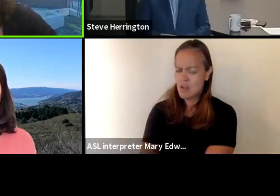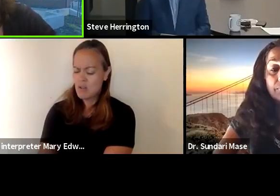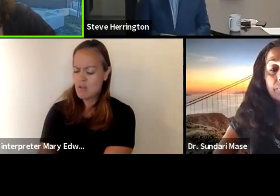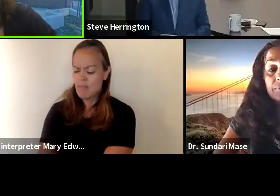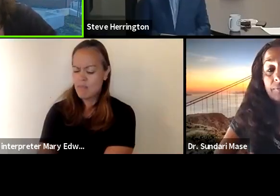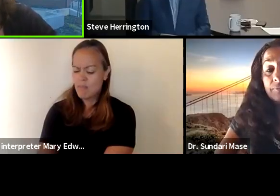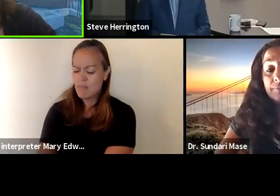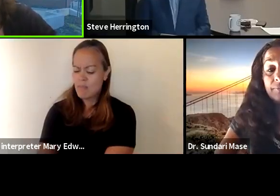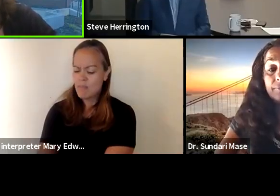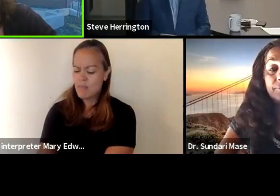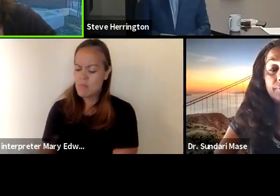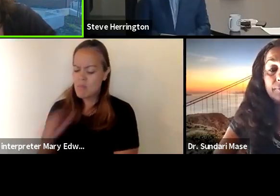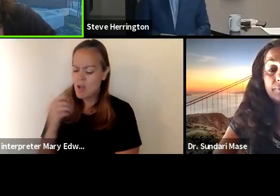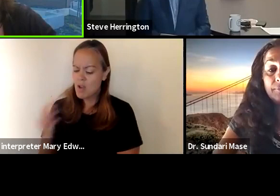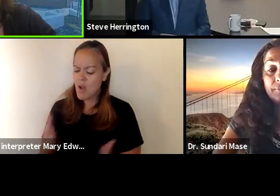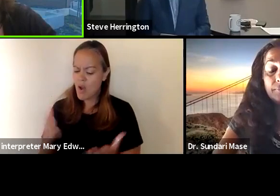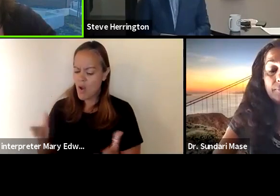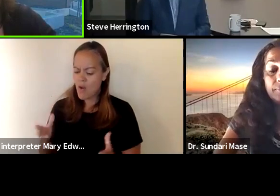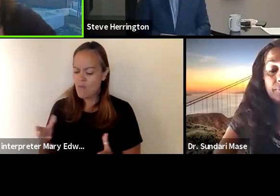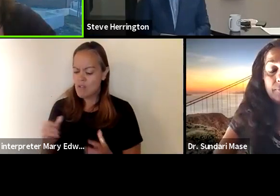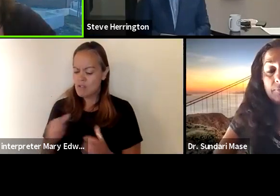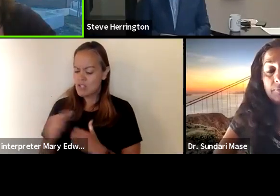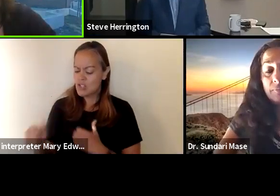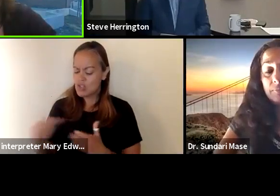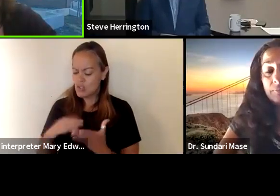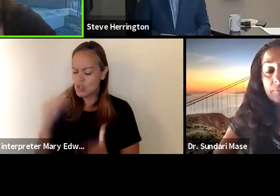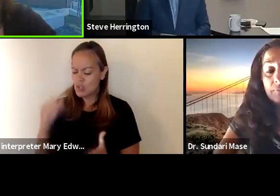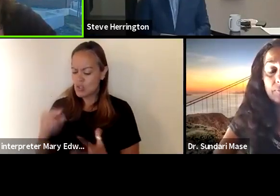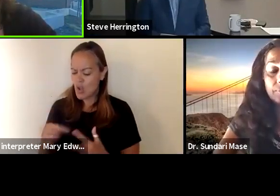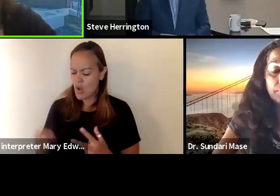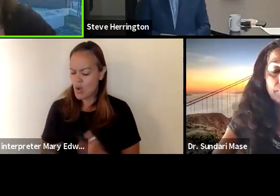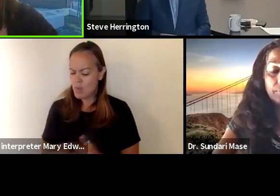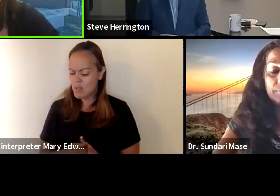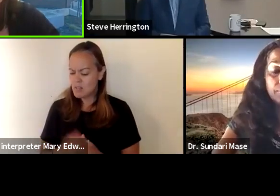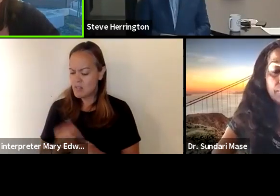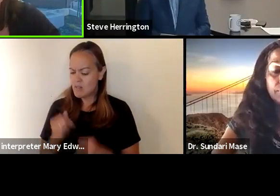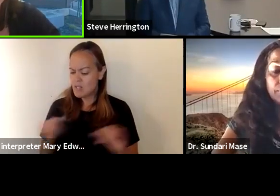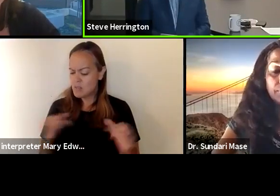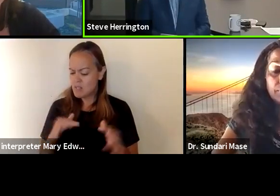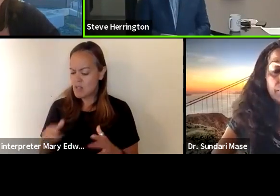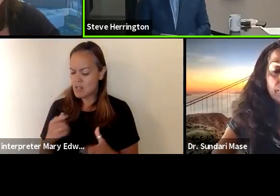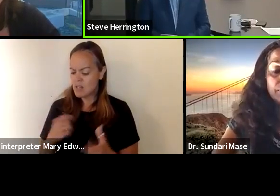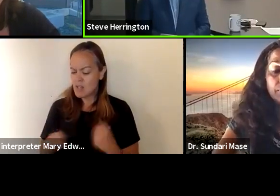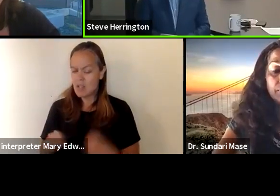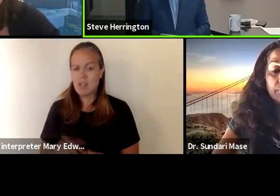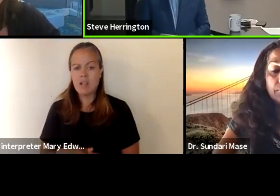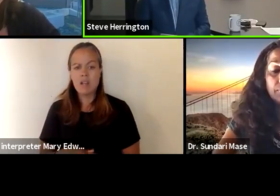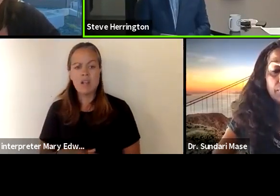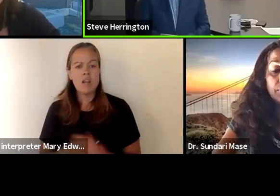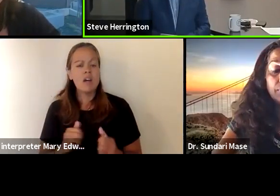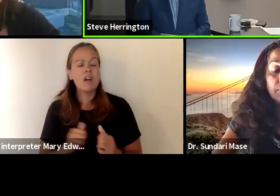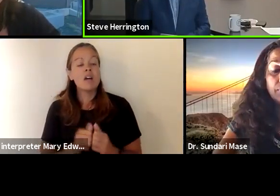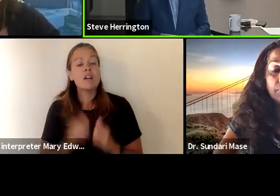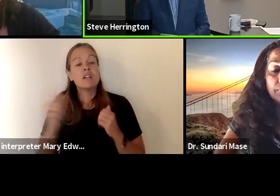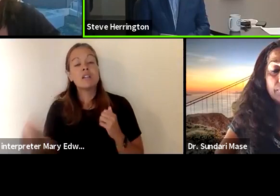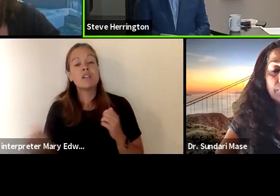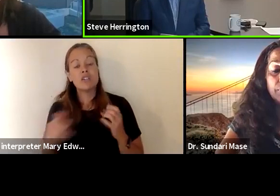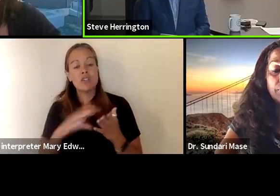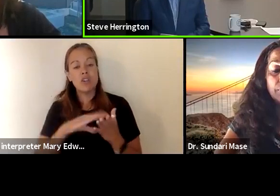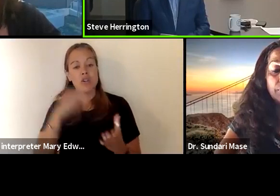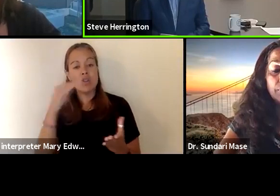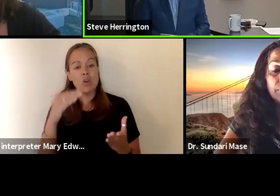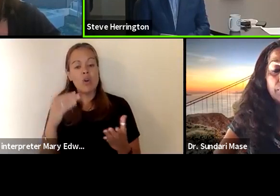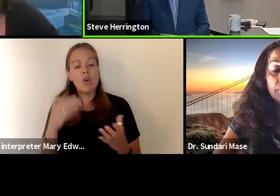distance learning option and rather go with the independent study alternative instead well a distance learning option created hybrid